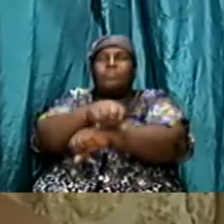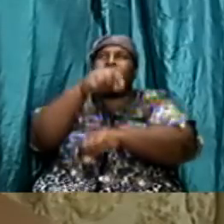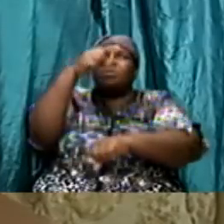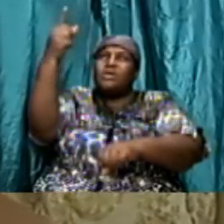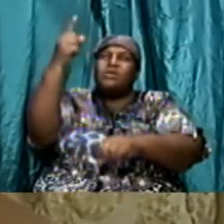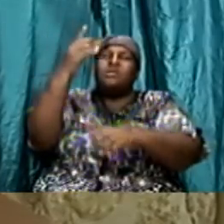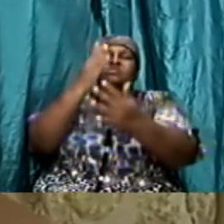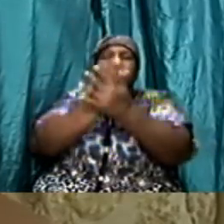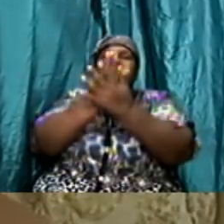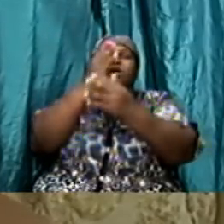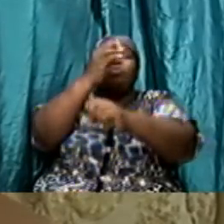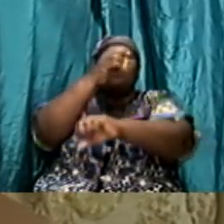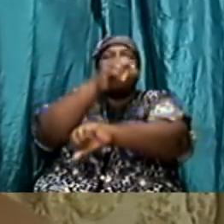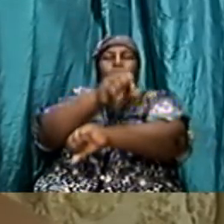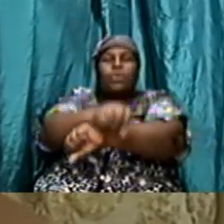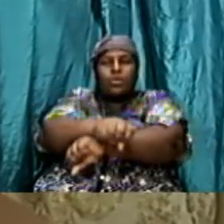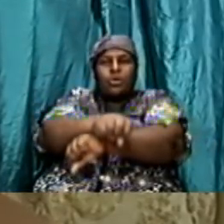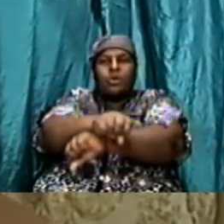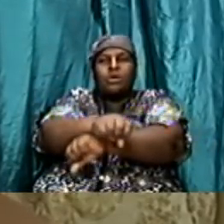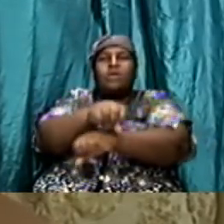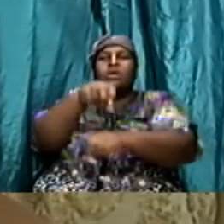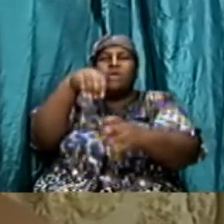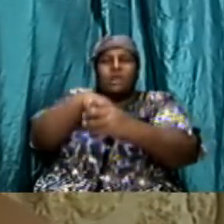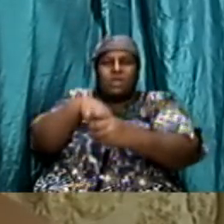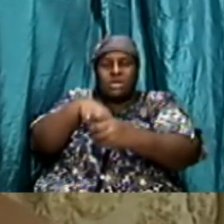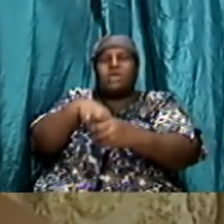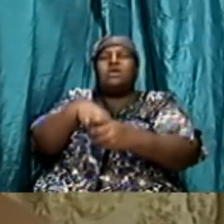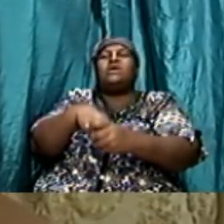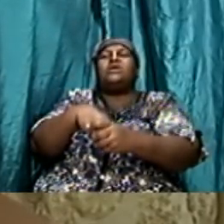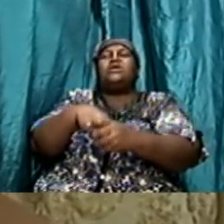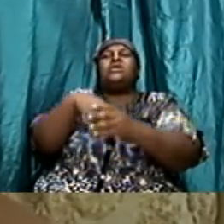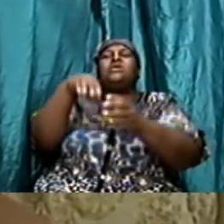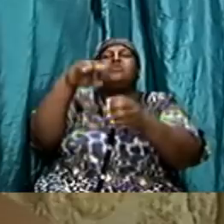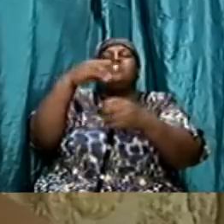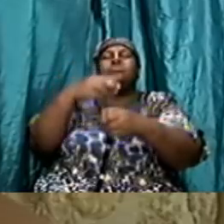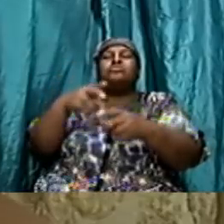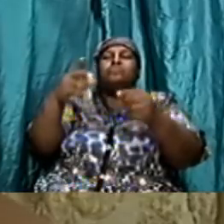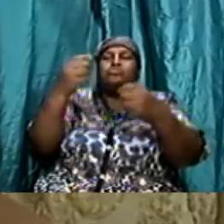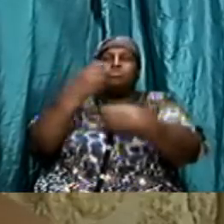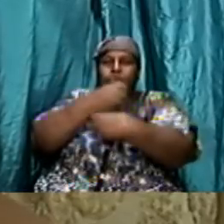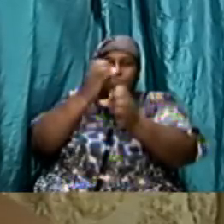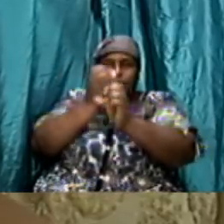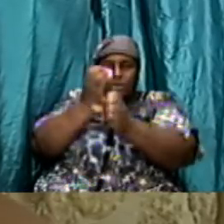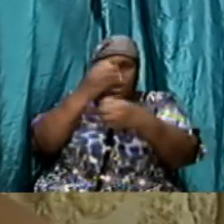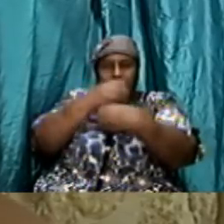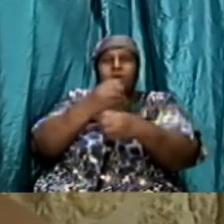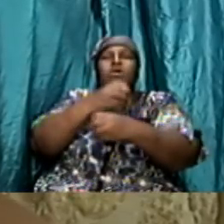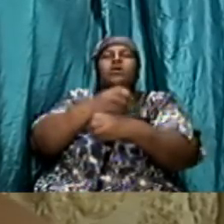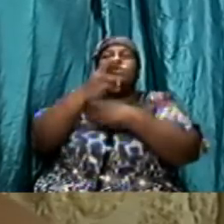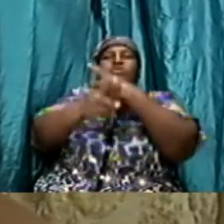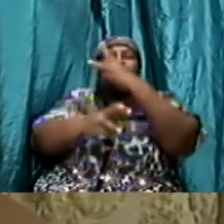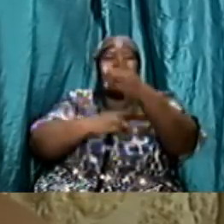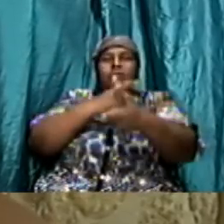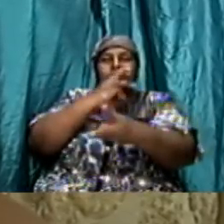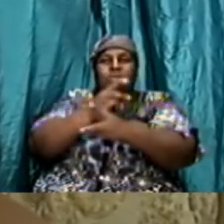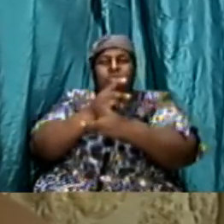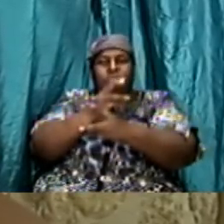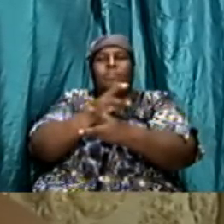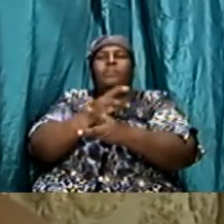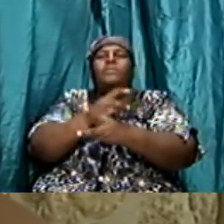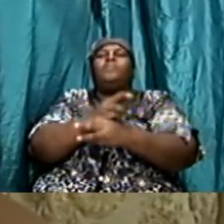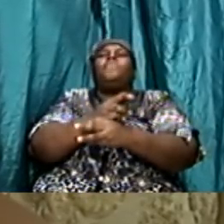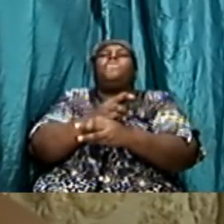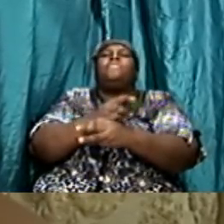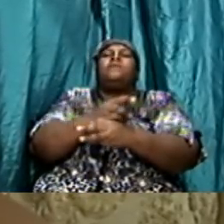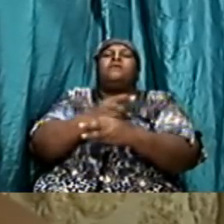stopped working in relation to creation amen we look at the fact that on that particular